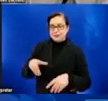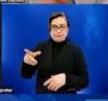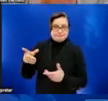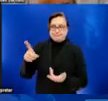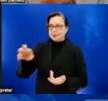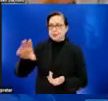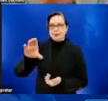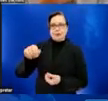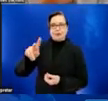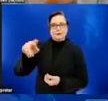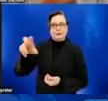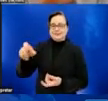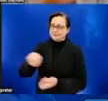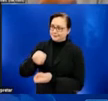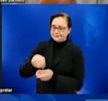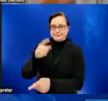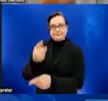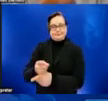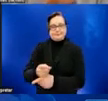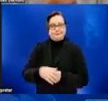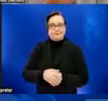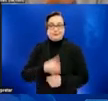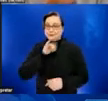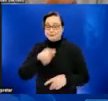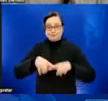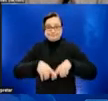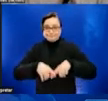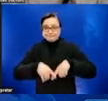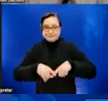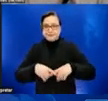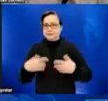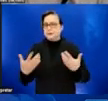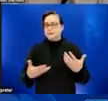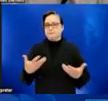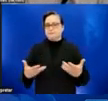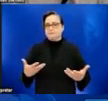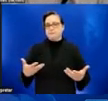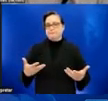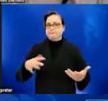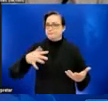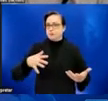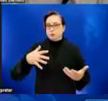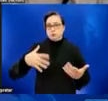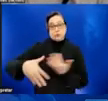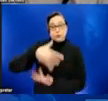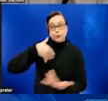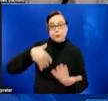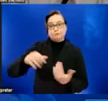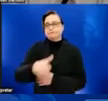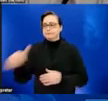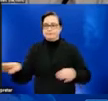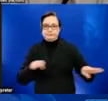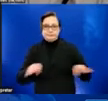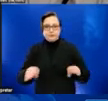that it really, you know, just depends kind of on the sort of social and other behavioral factors.